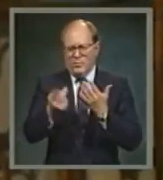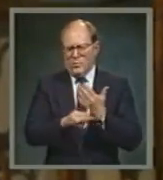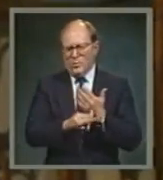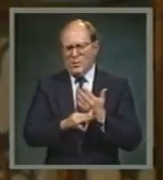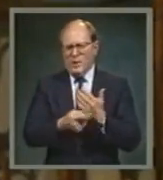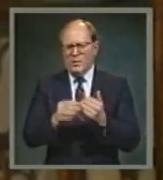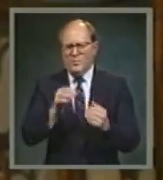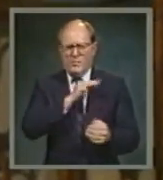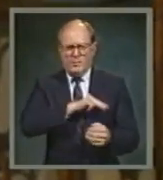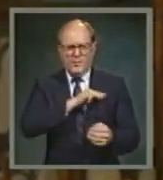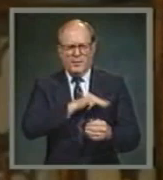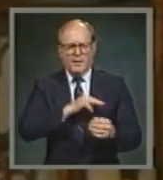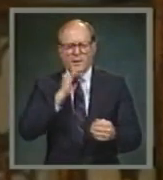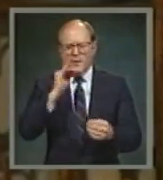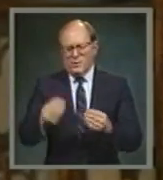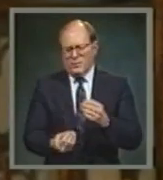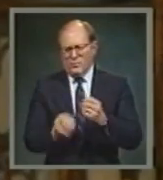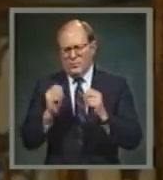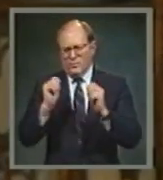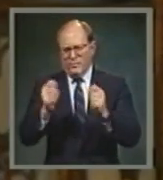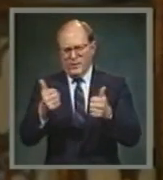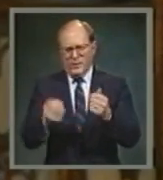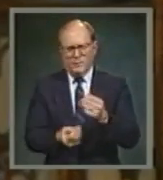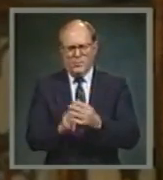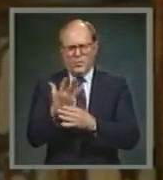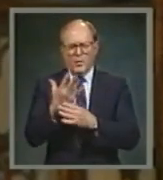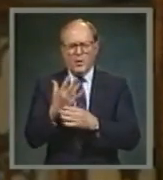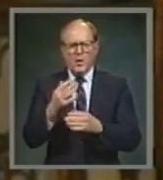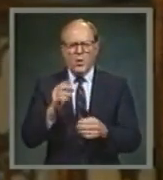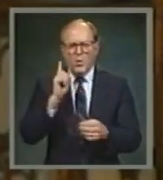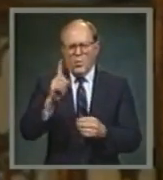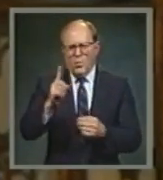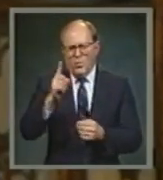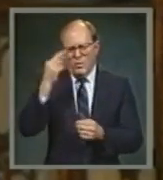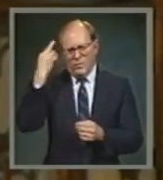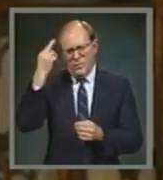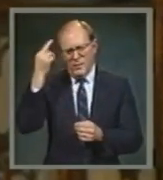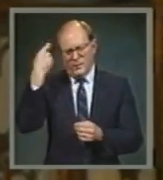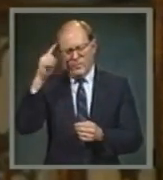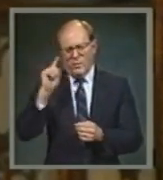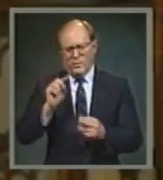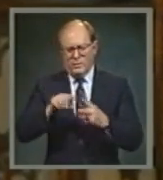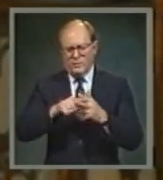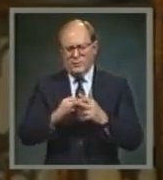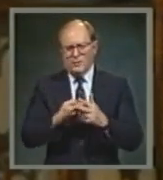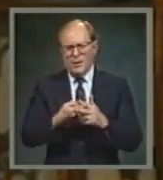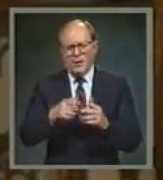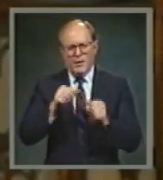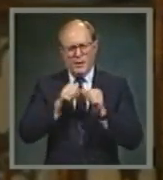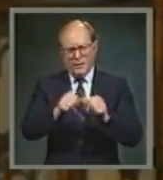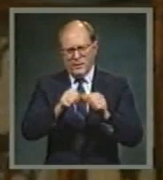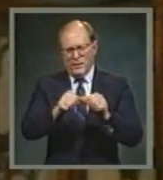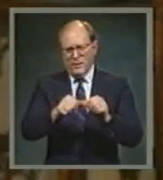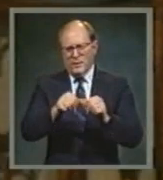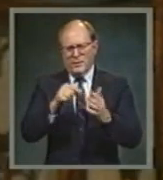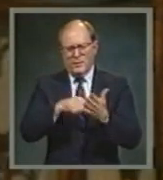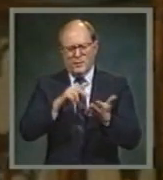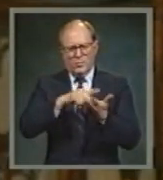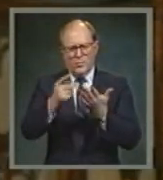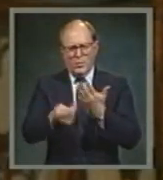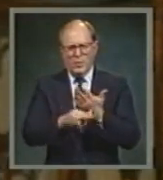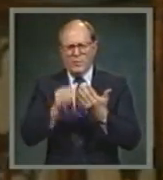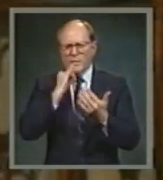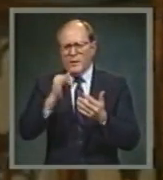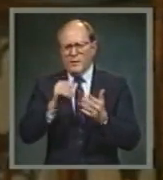fast-growing thing. And one of our stated purposes from the beginning and in sustaining it too is to